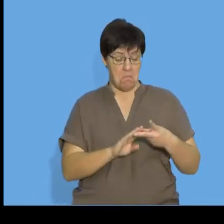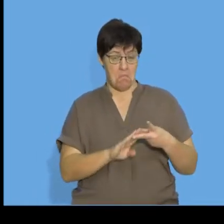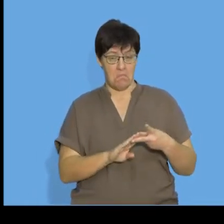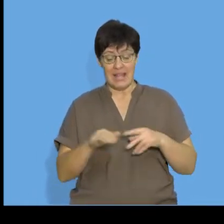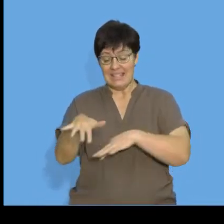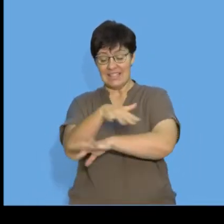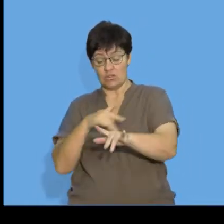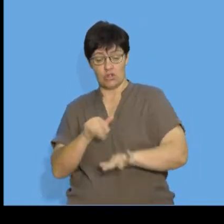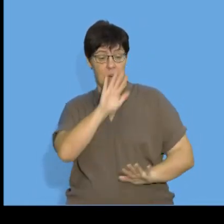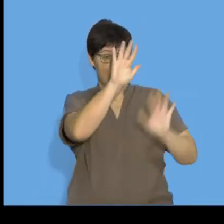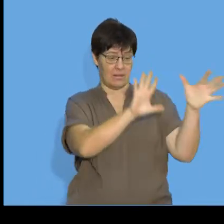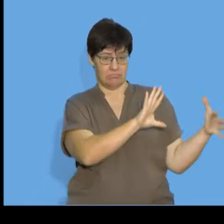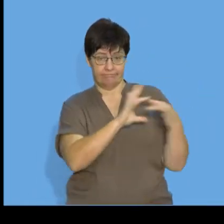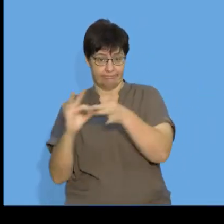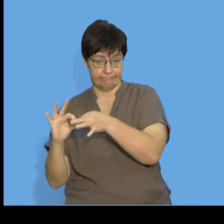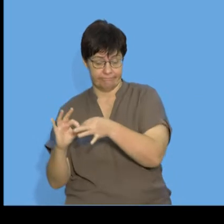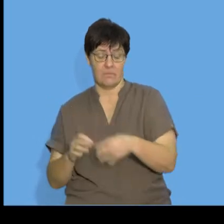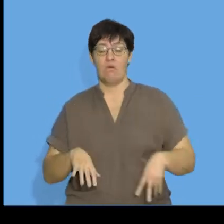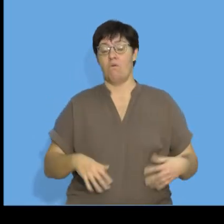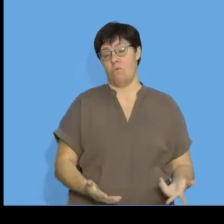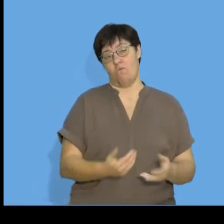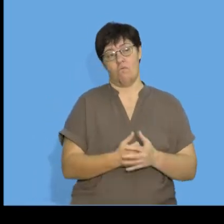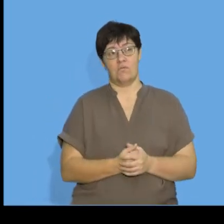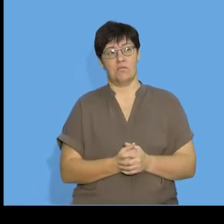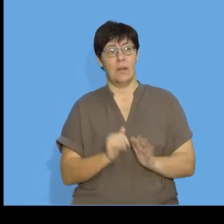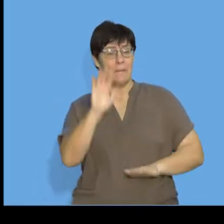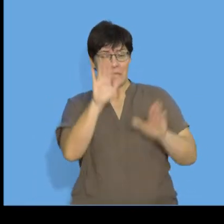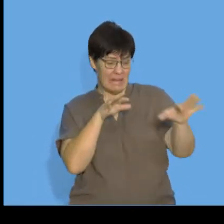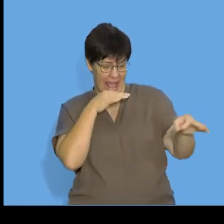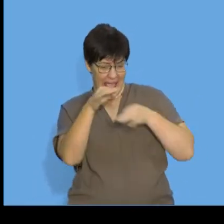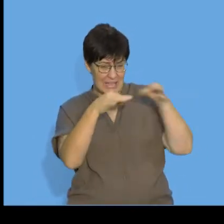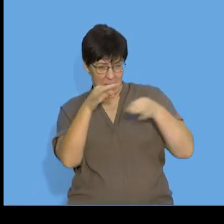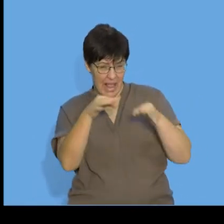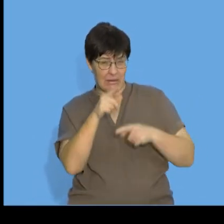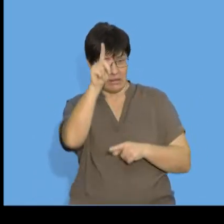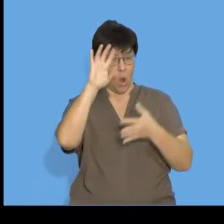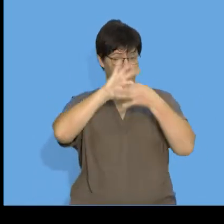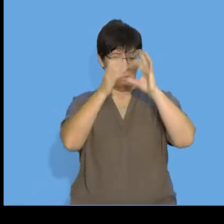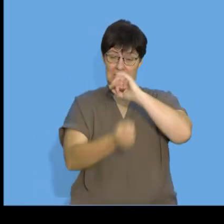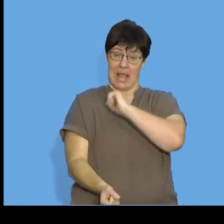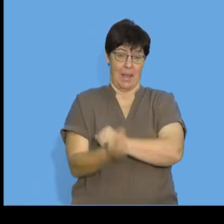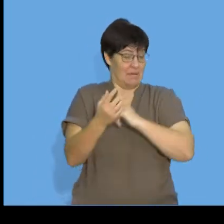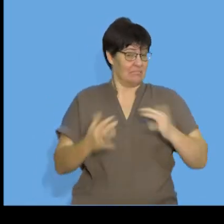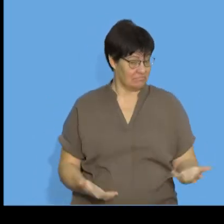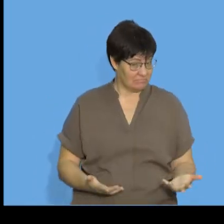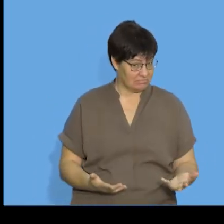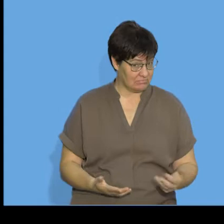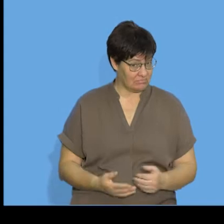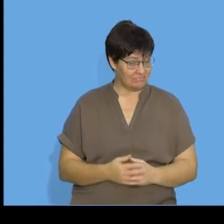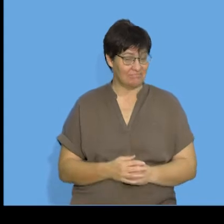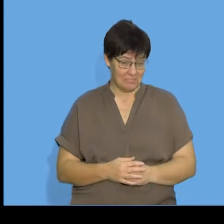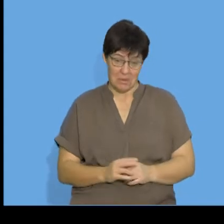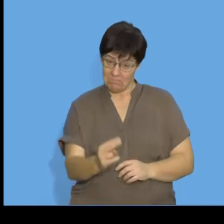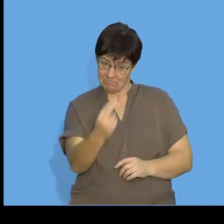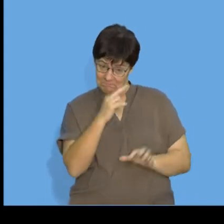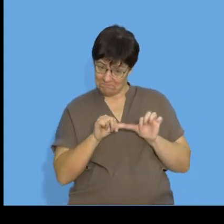certain situations? Or could I even use patterns to explain something happening at the Olympics? Well, you're going to have to stay